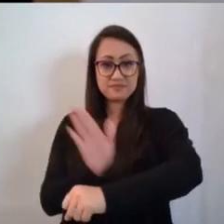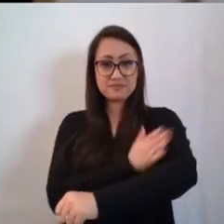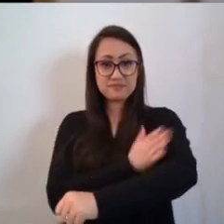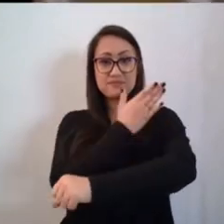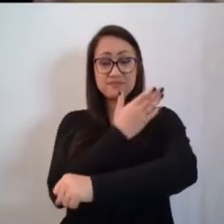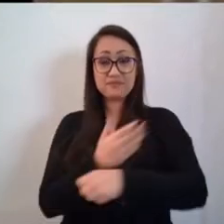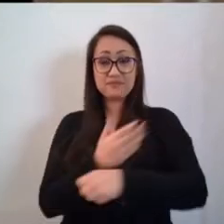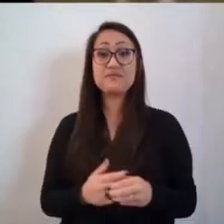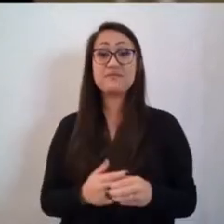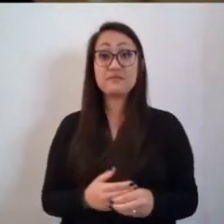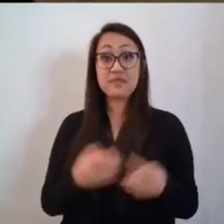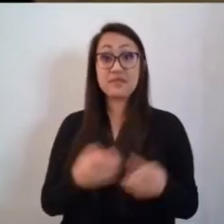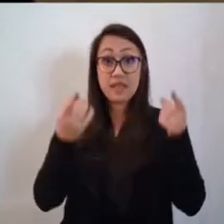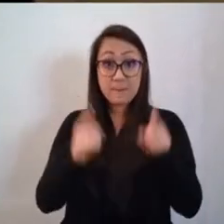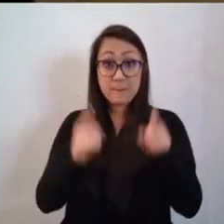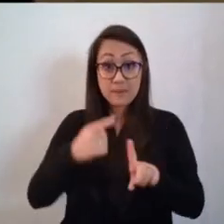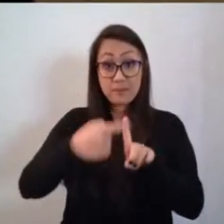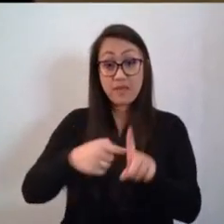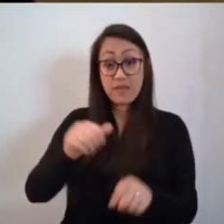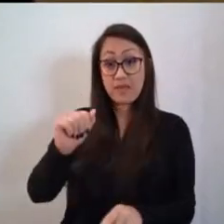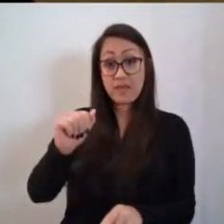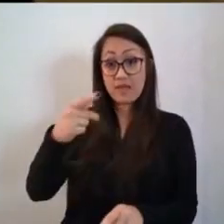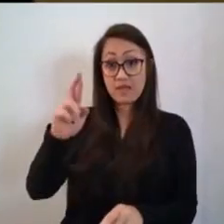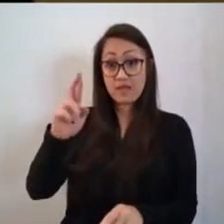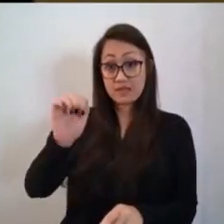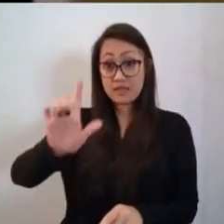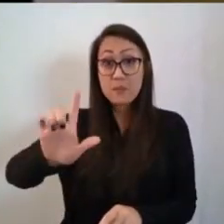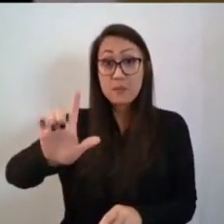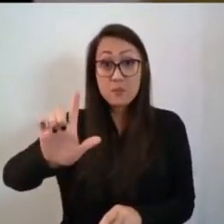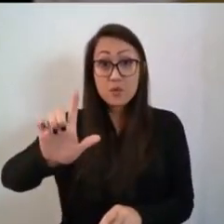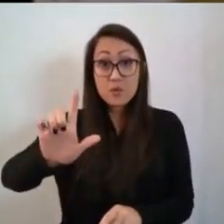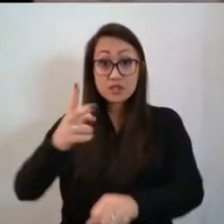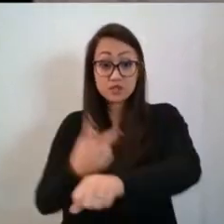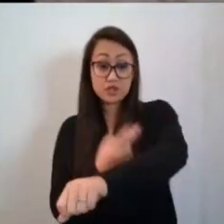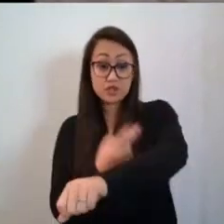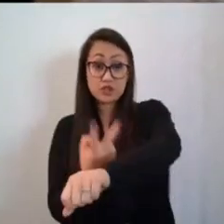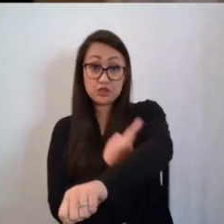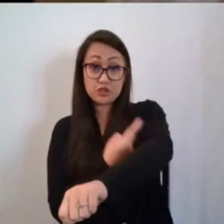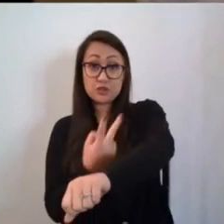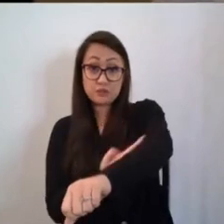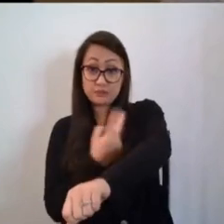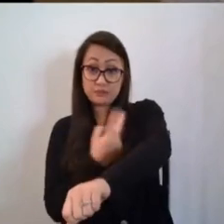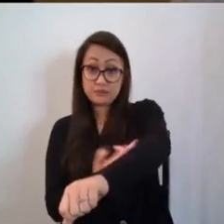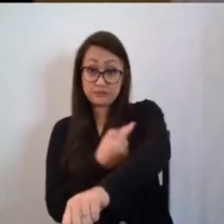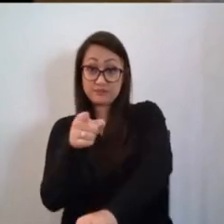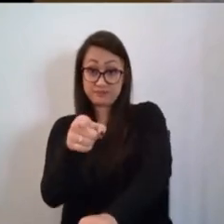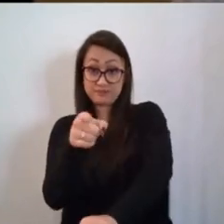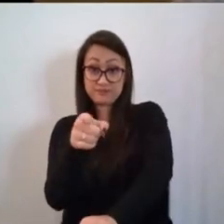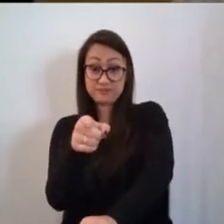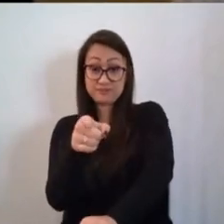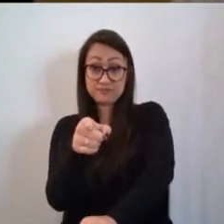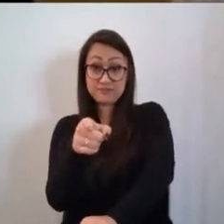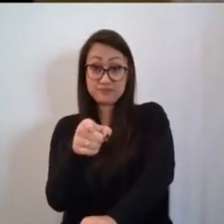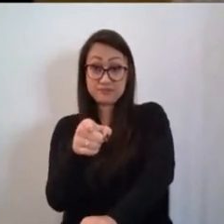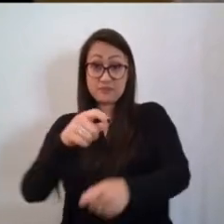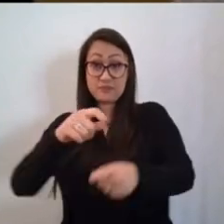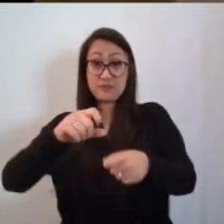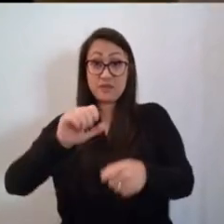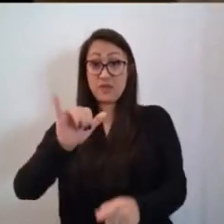And in April, they sheared the sheep, spun yarn, and wove, and knitted.